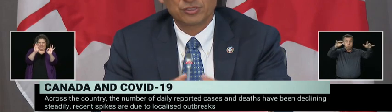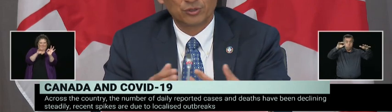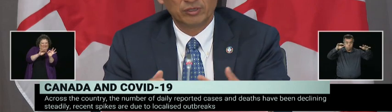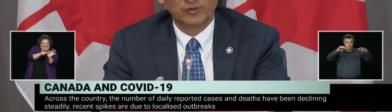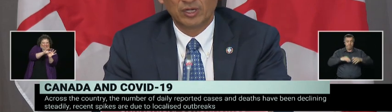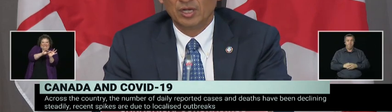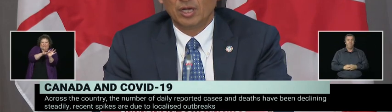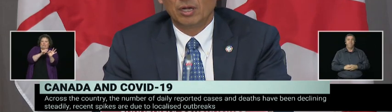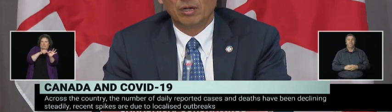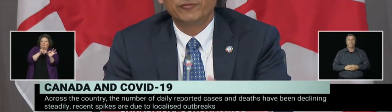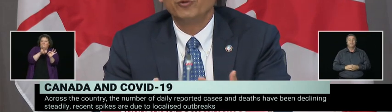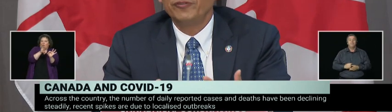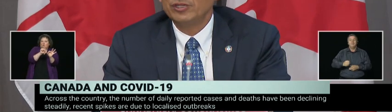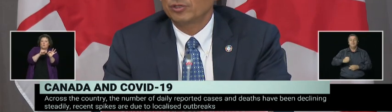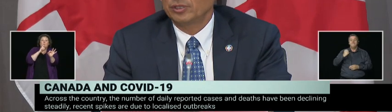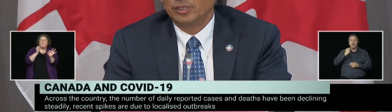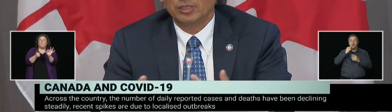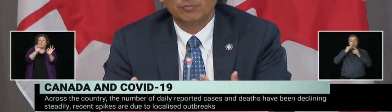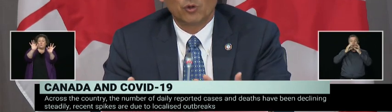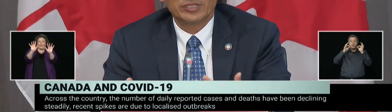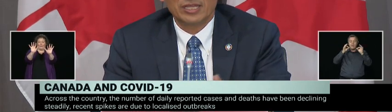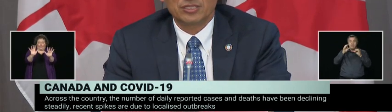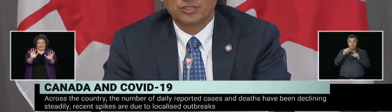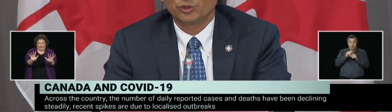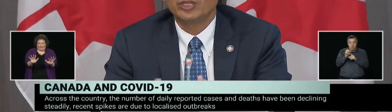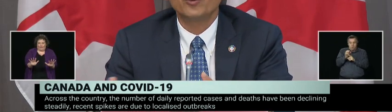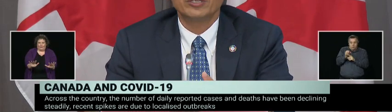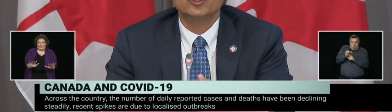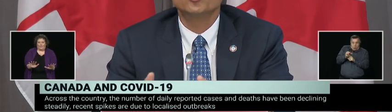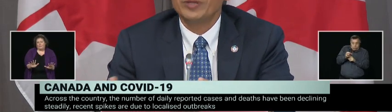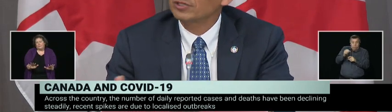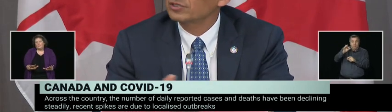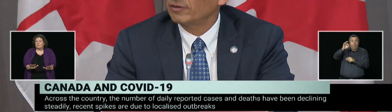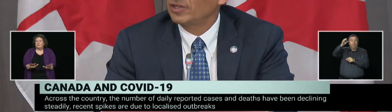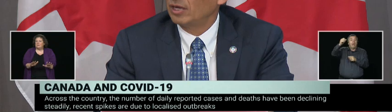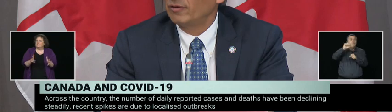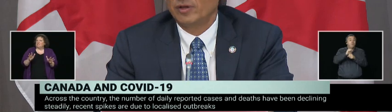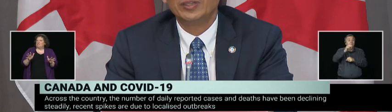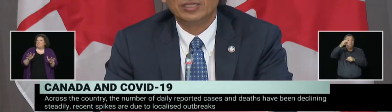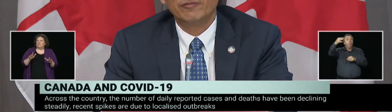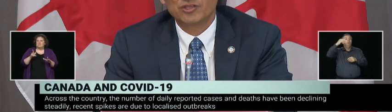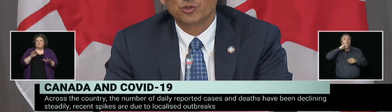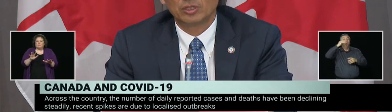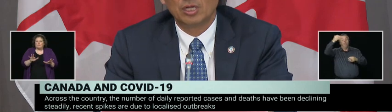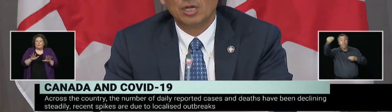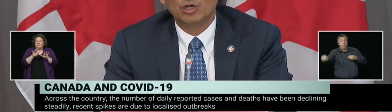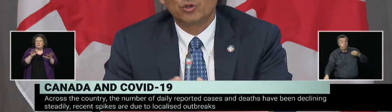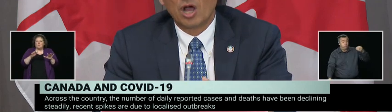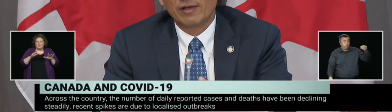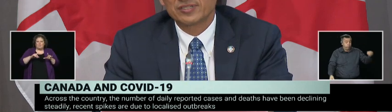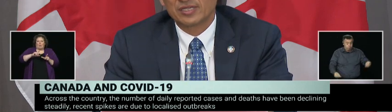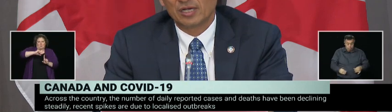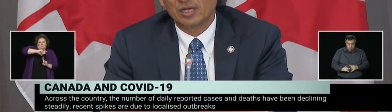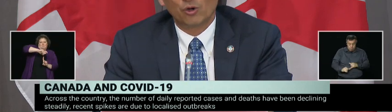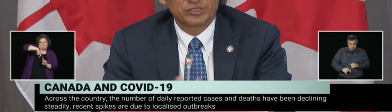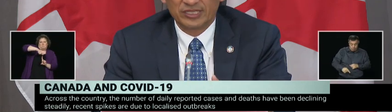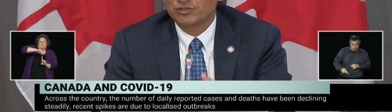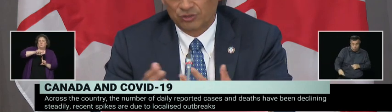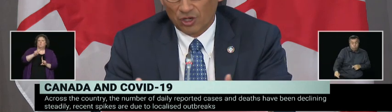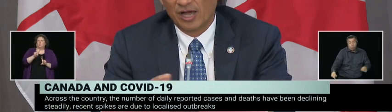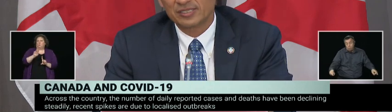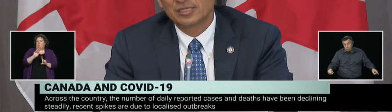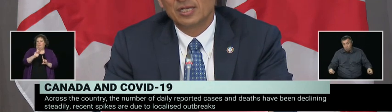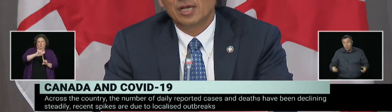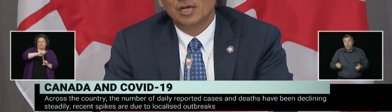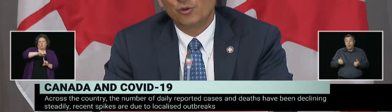within a sort of a few feet or in most cases, certainly within two meters of an individual who coughs or